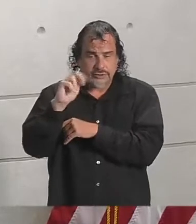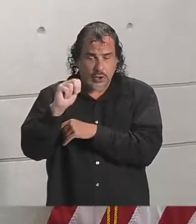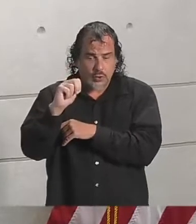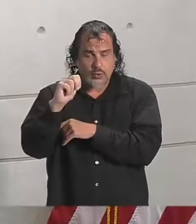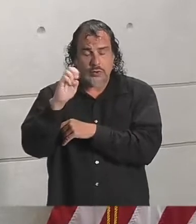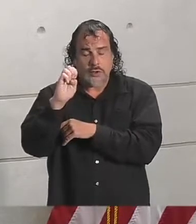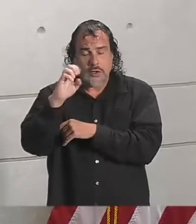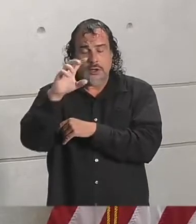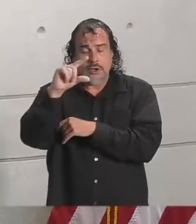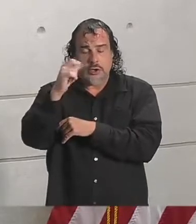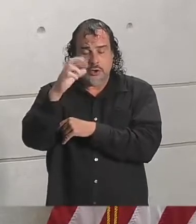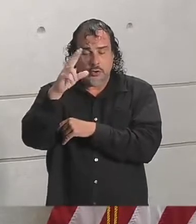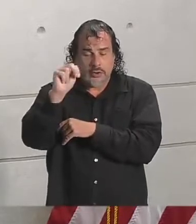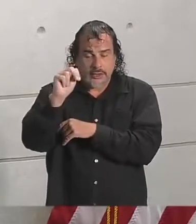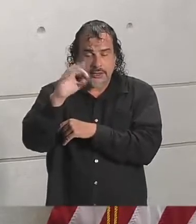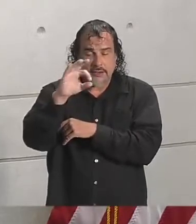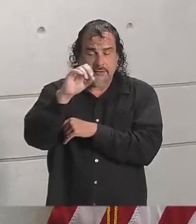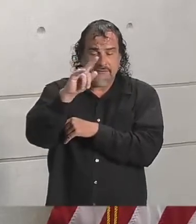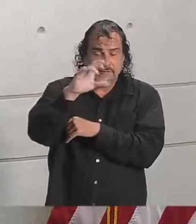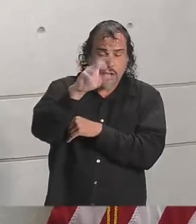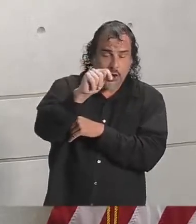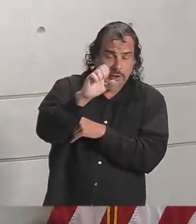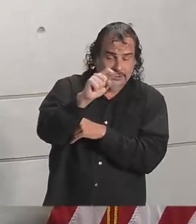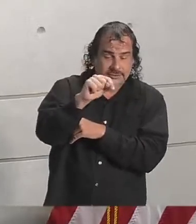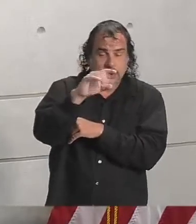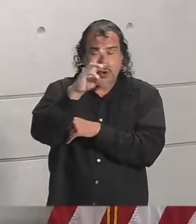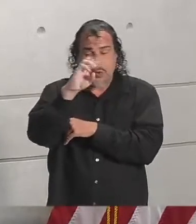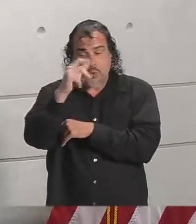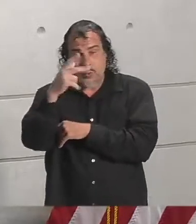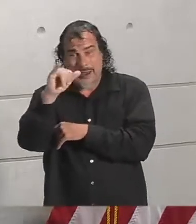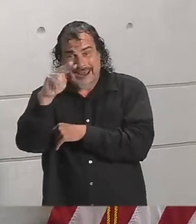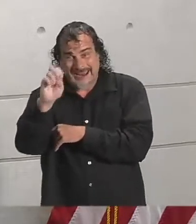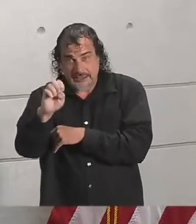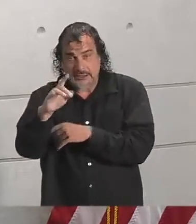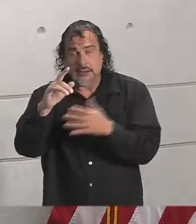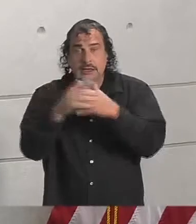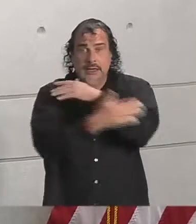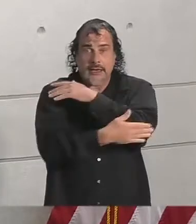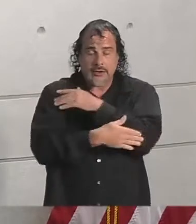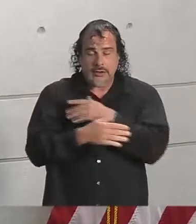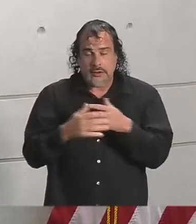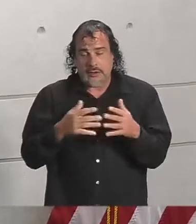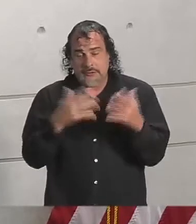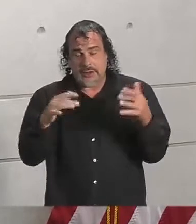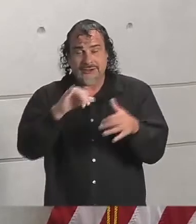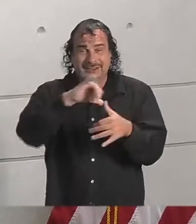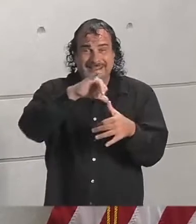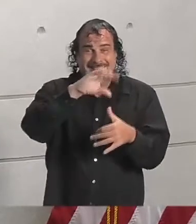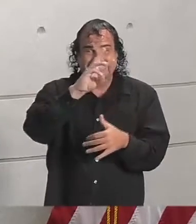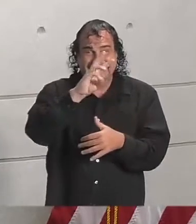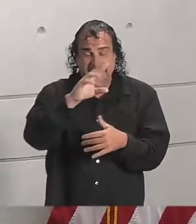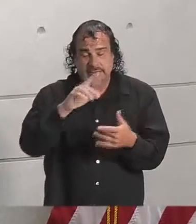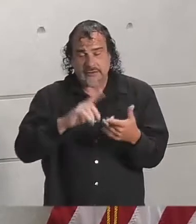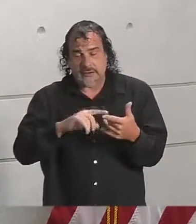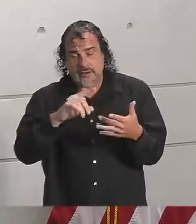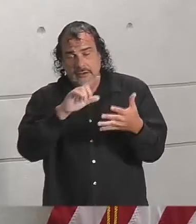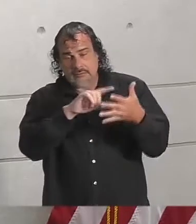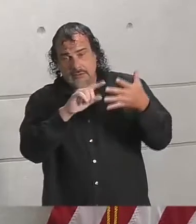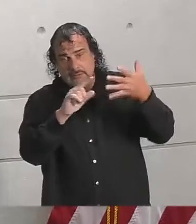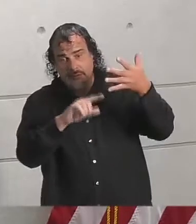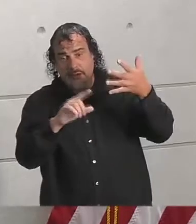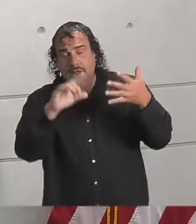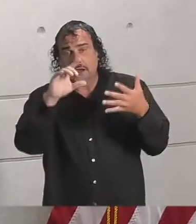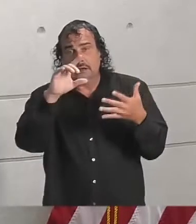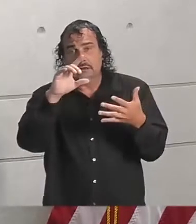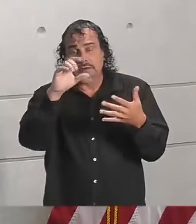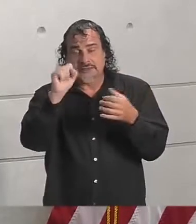Forest, and Wayne counties. As much as 6-plus inches of rain in Lamar, Forest, Jones, Wayne, Jasper, and Clark.